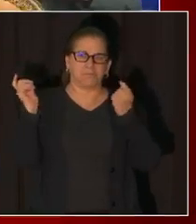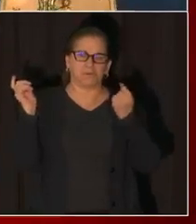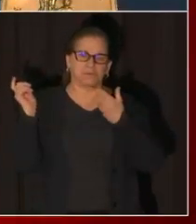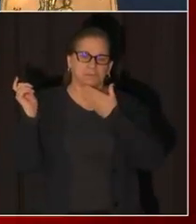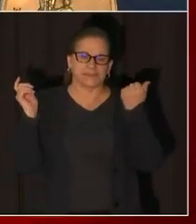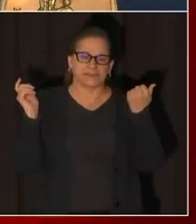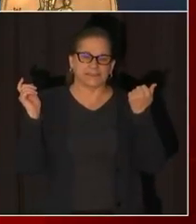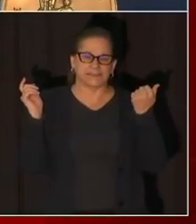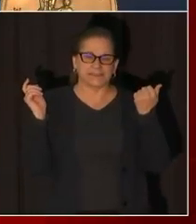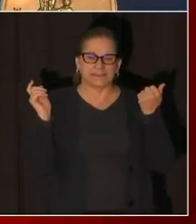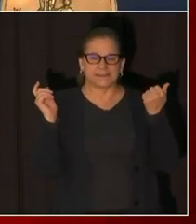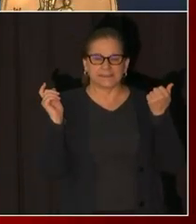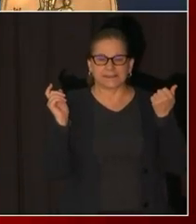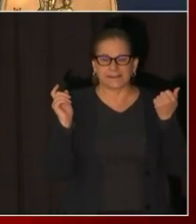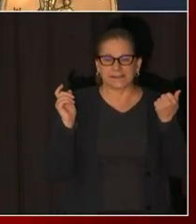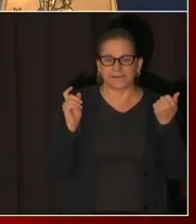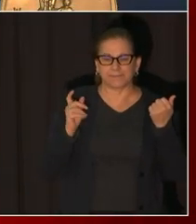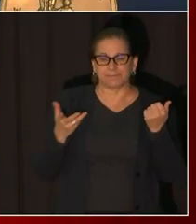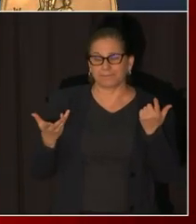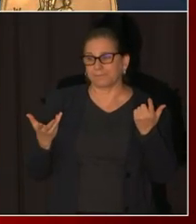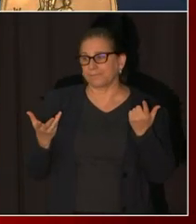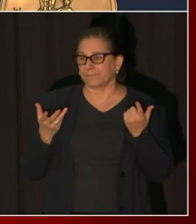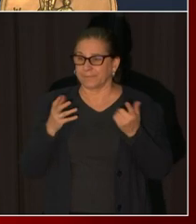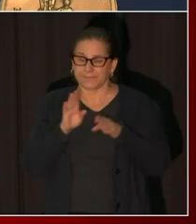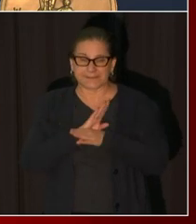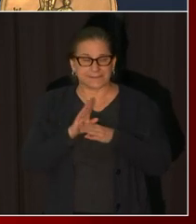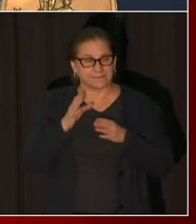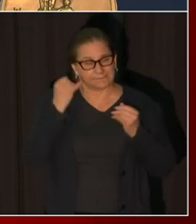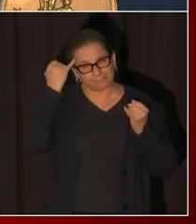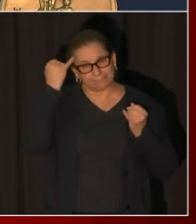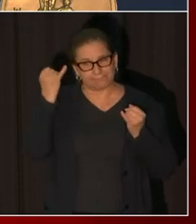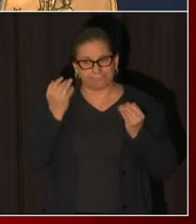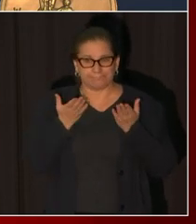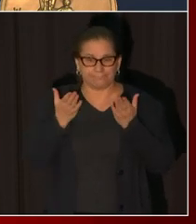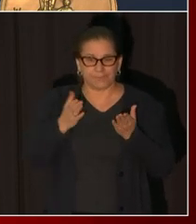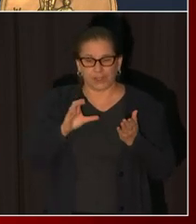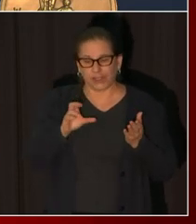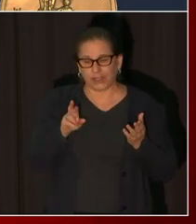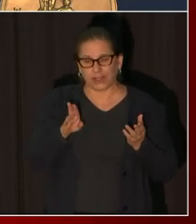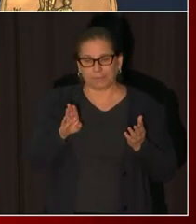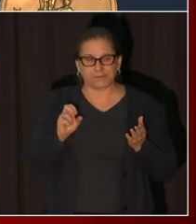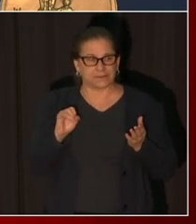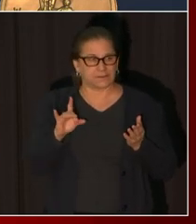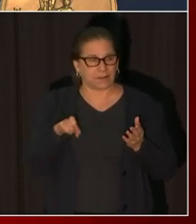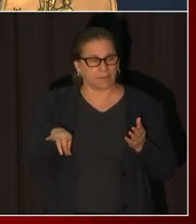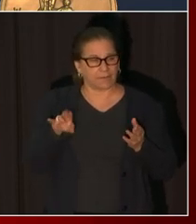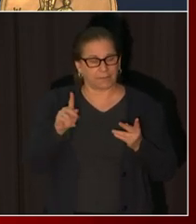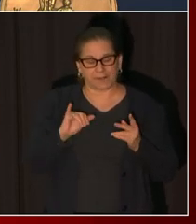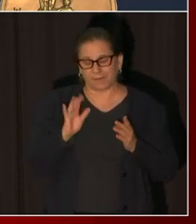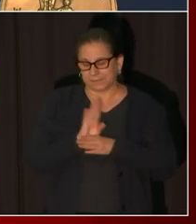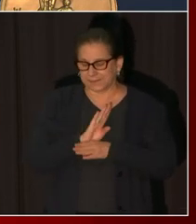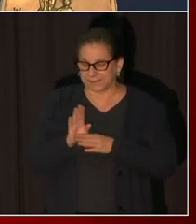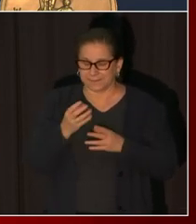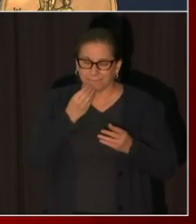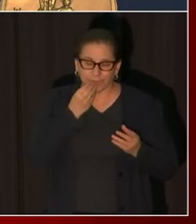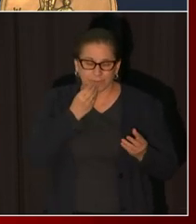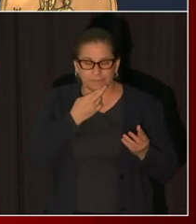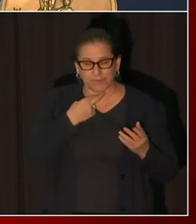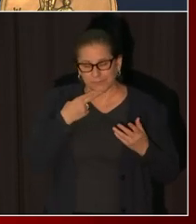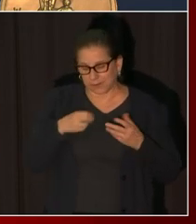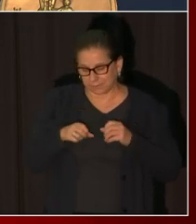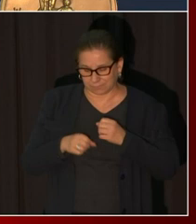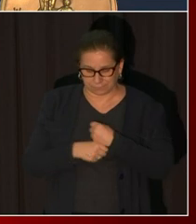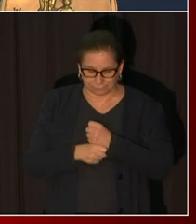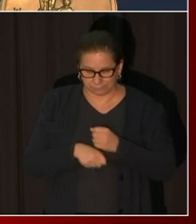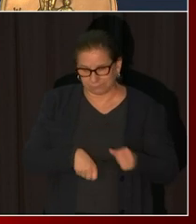that they interact uh with the business they may have a website they may have a way to call in and they